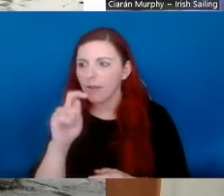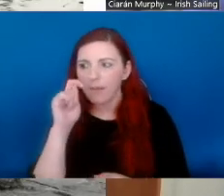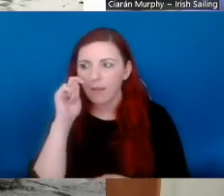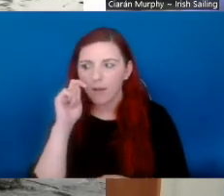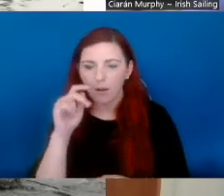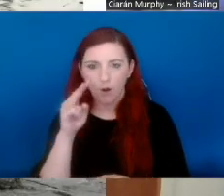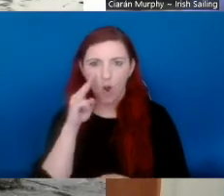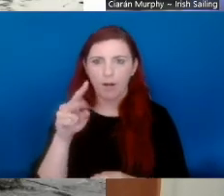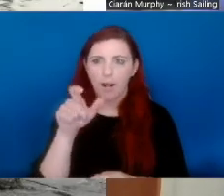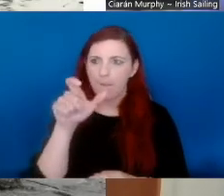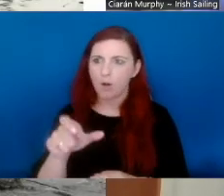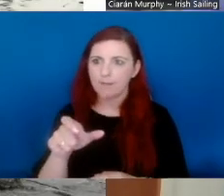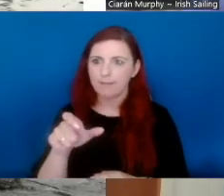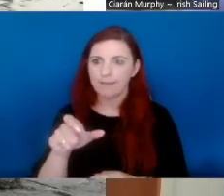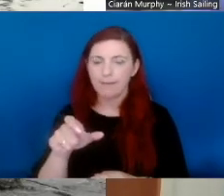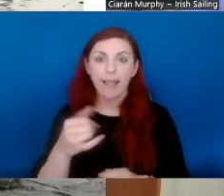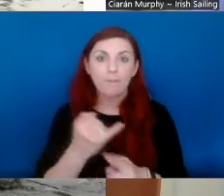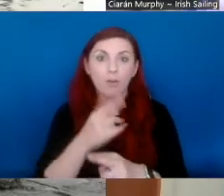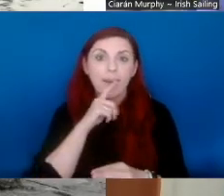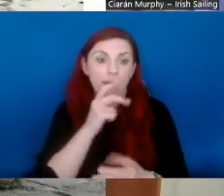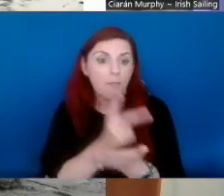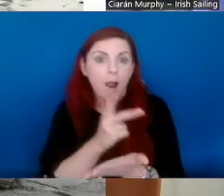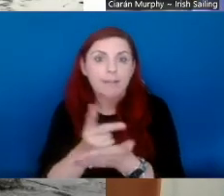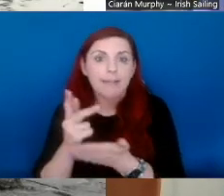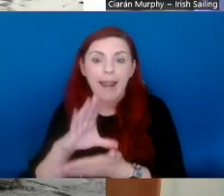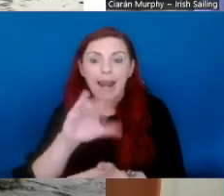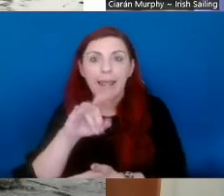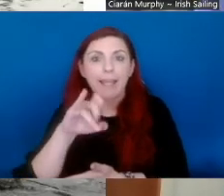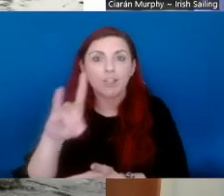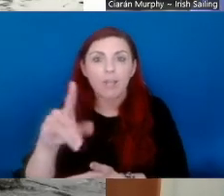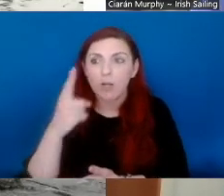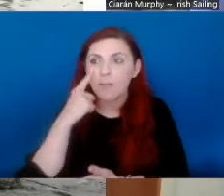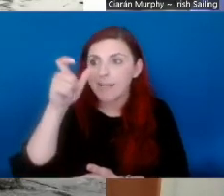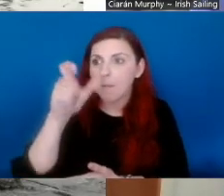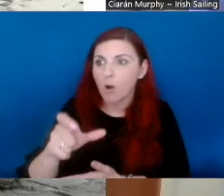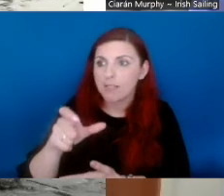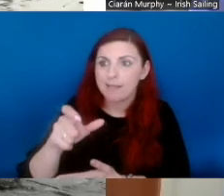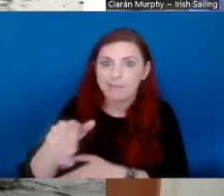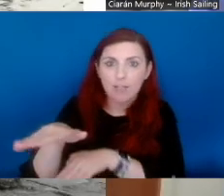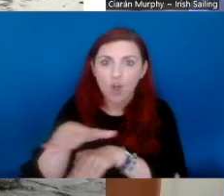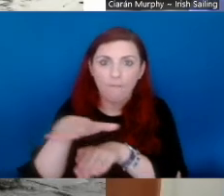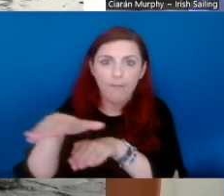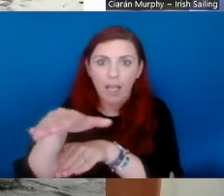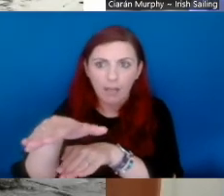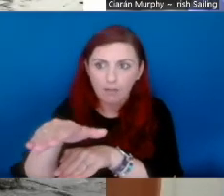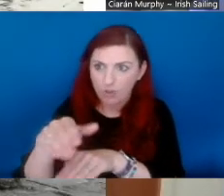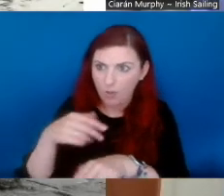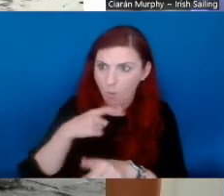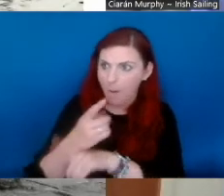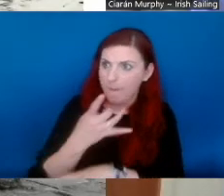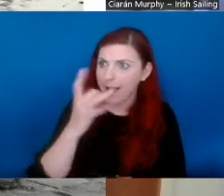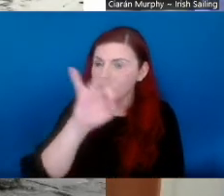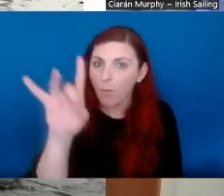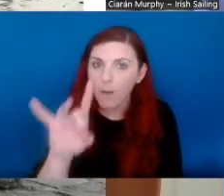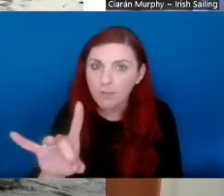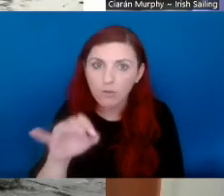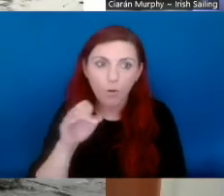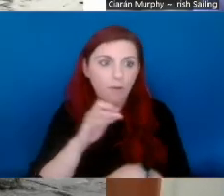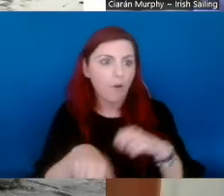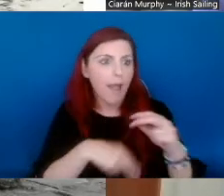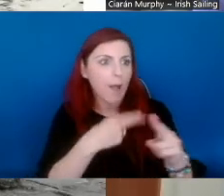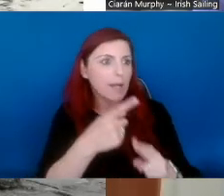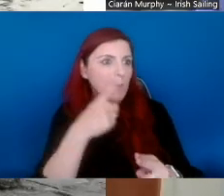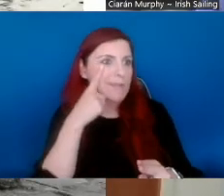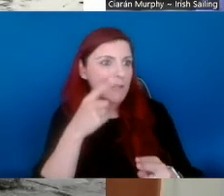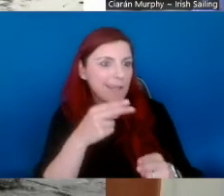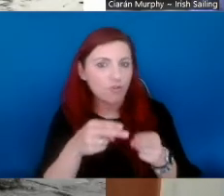and go for it. Just do does exactly what it says on the tin. And if you're on a car park in the Hinch and you're looking at